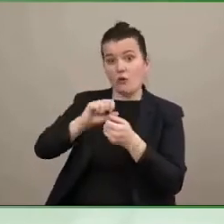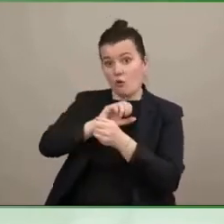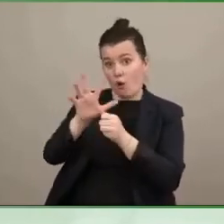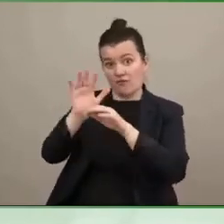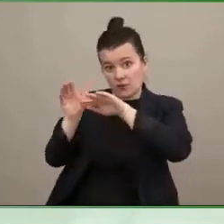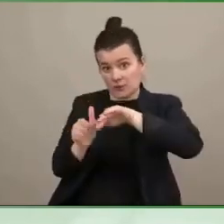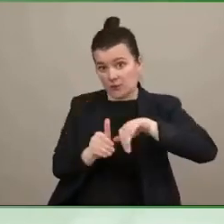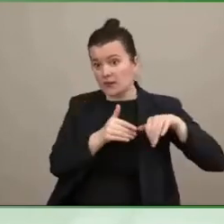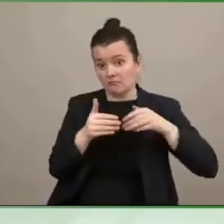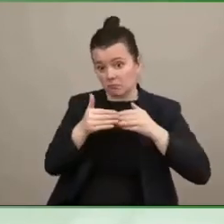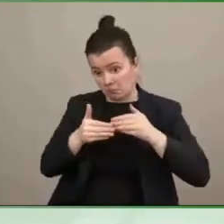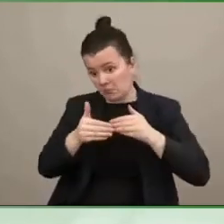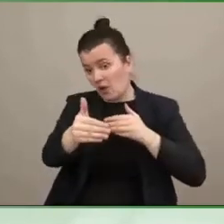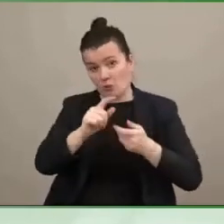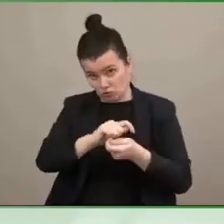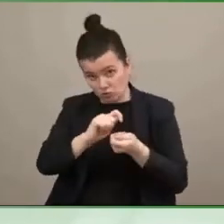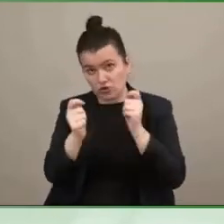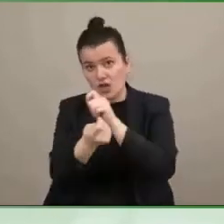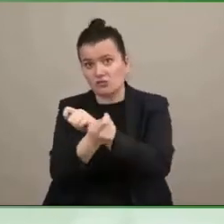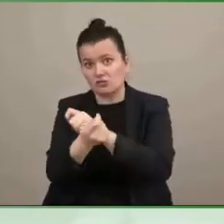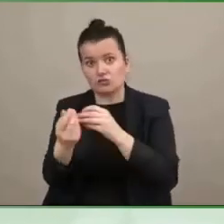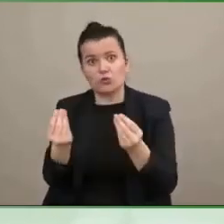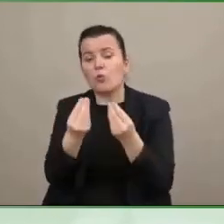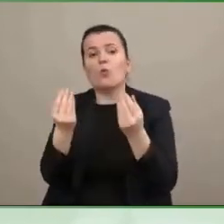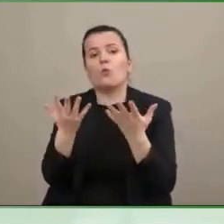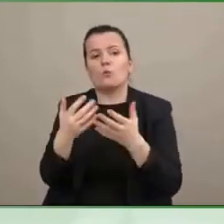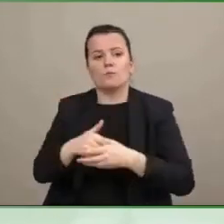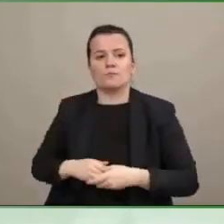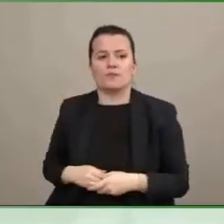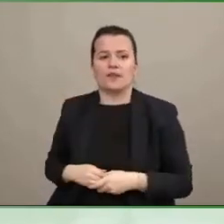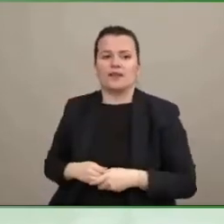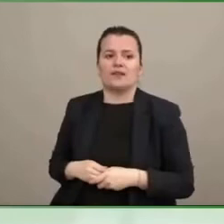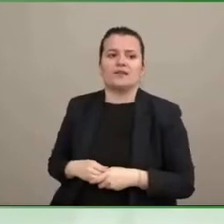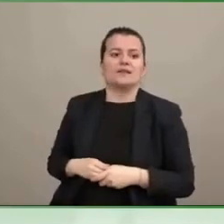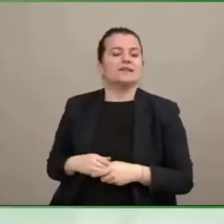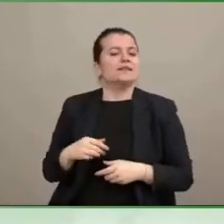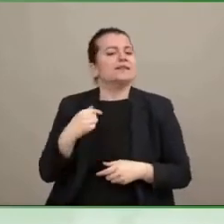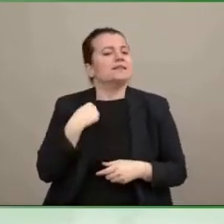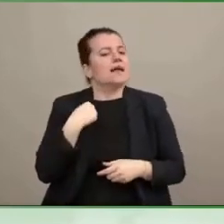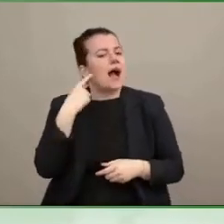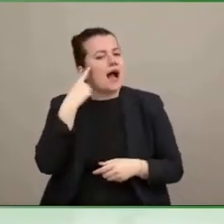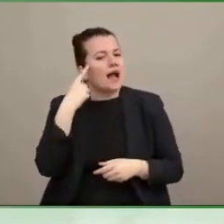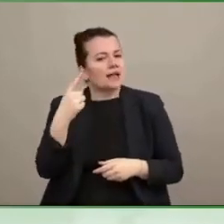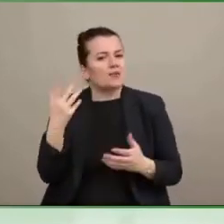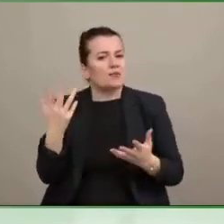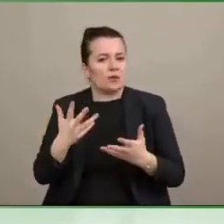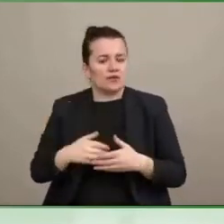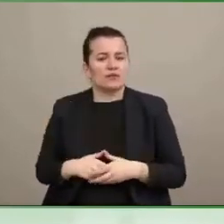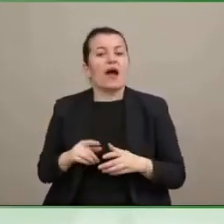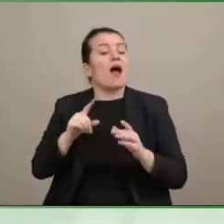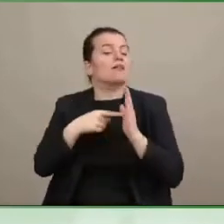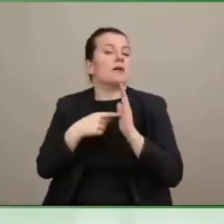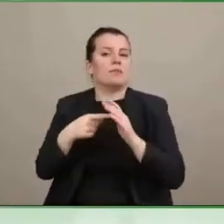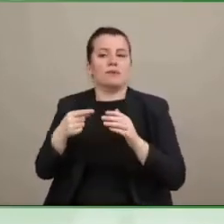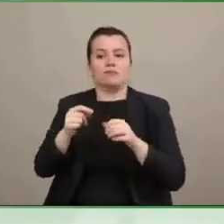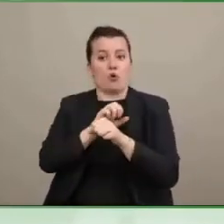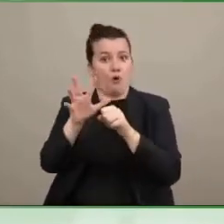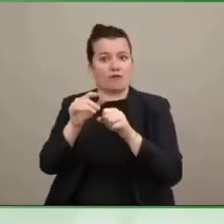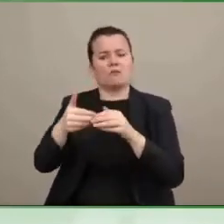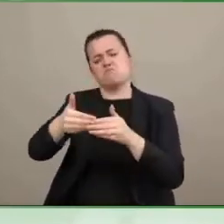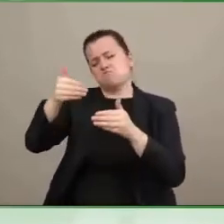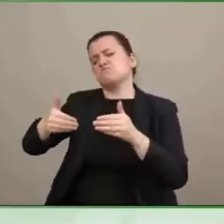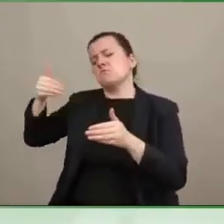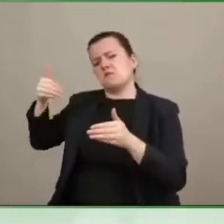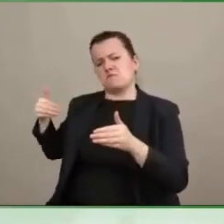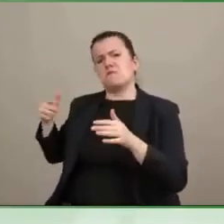really important to look at employment, you know, what happened before COVID, because that puts it more in context.